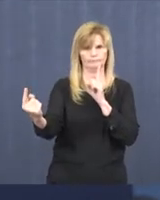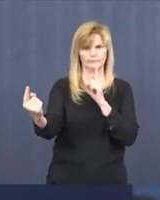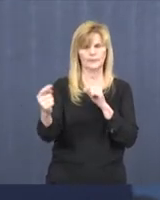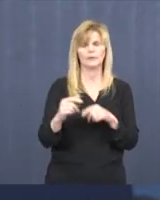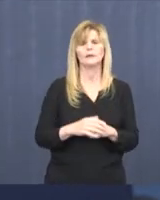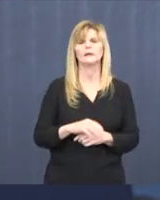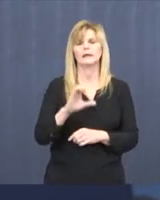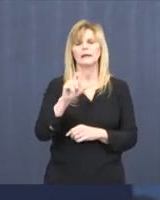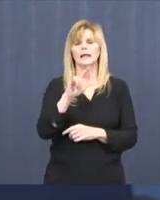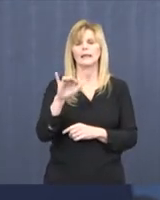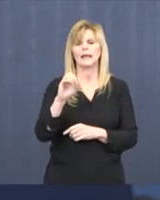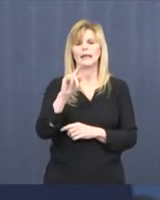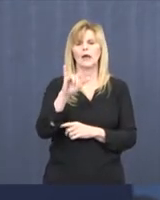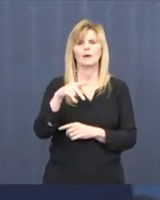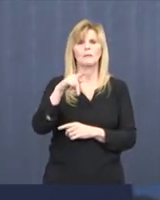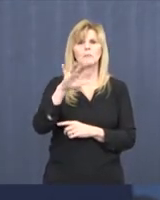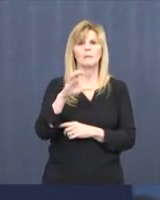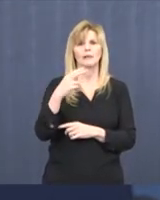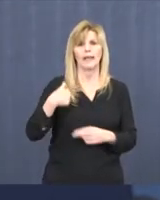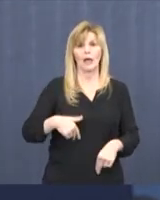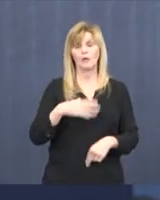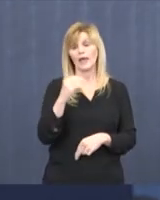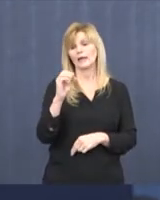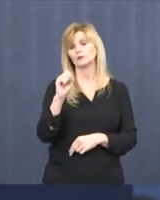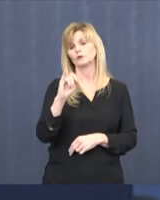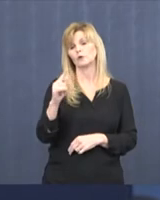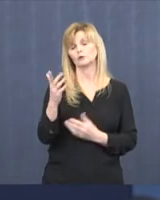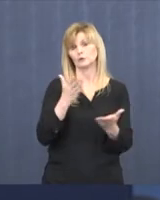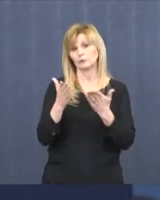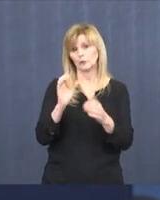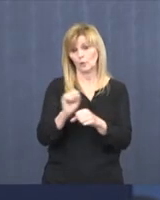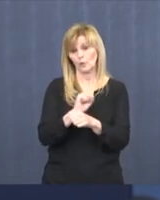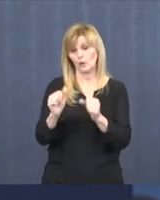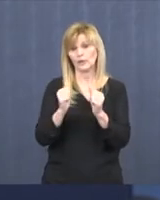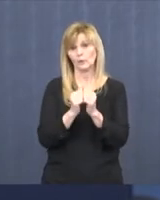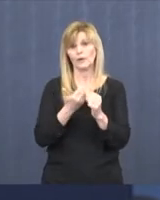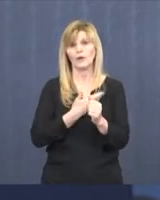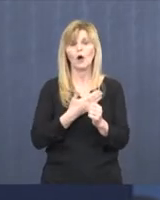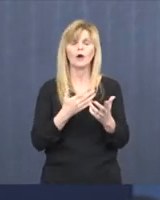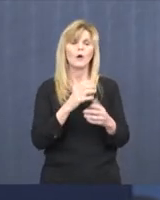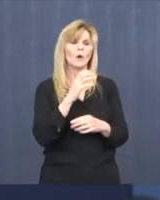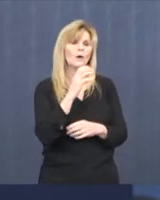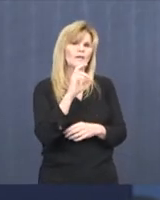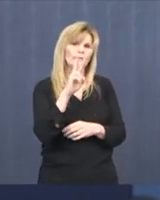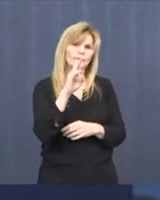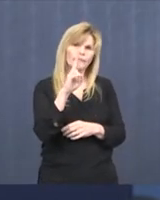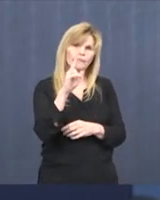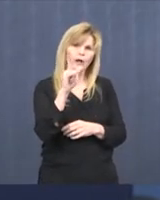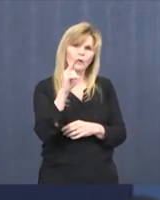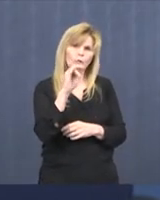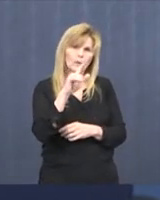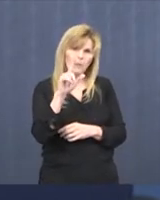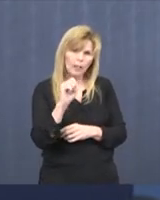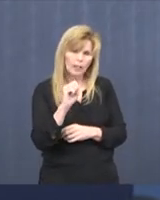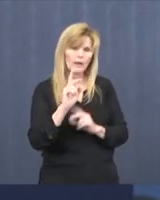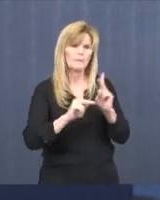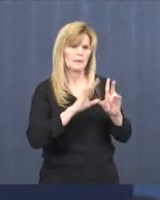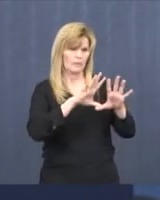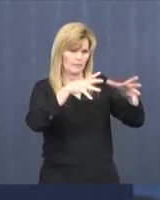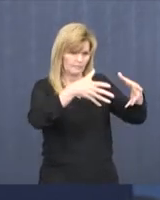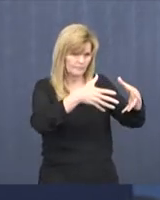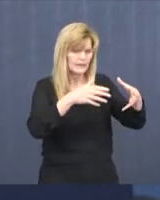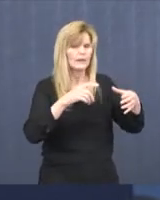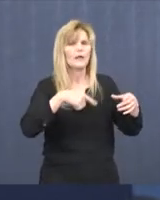Clay County Public Health and Social Services, we are working, again, with our vulnerable populations, those in long-term care facilities, group